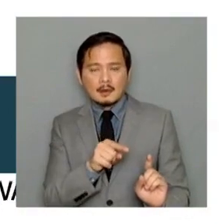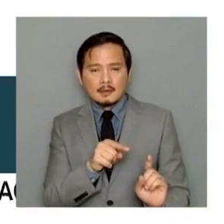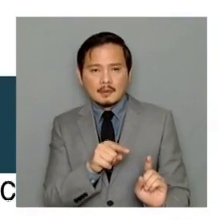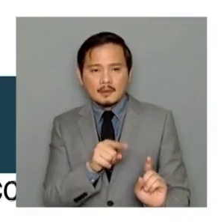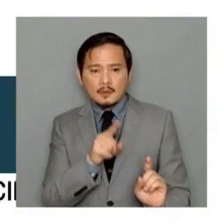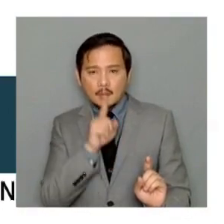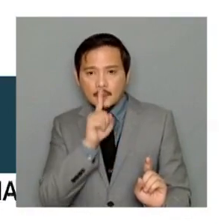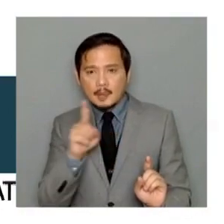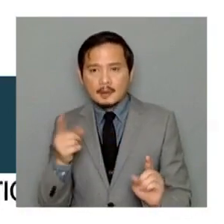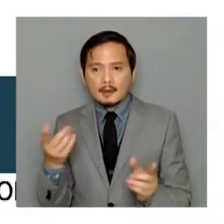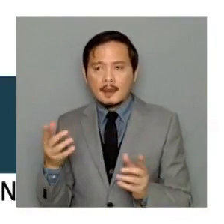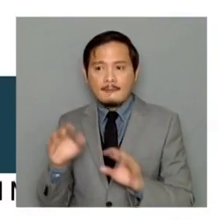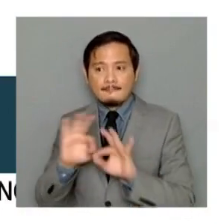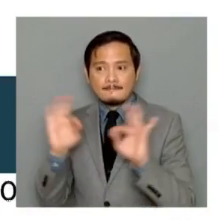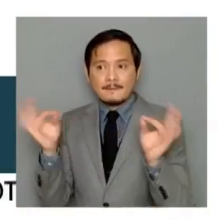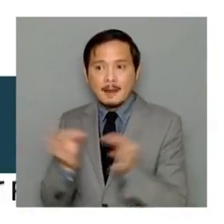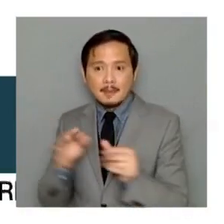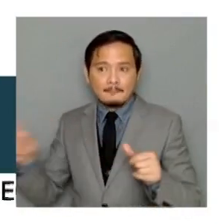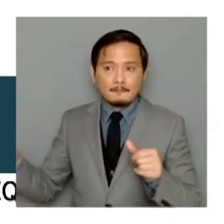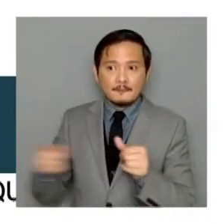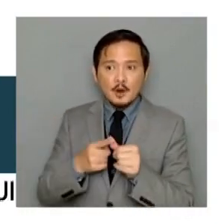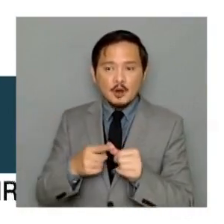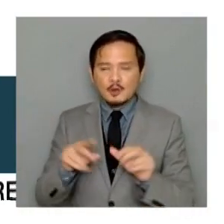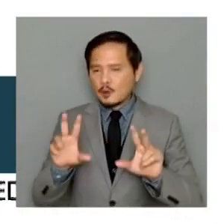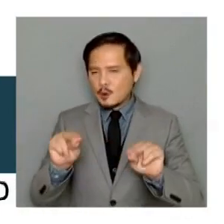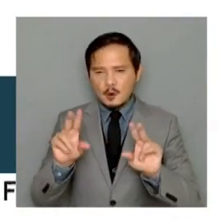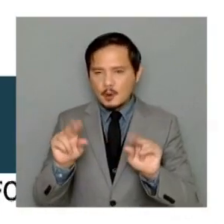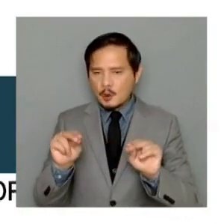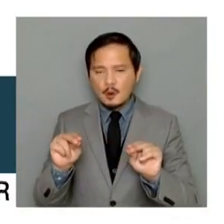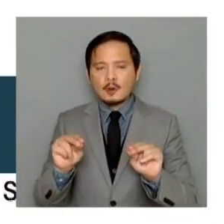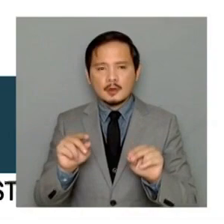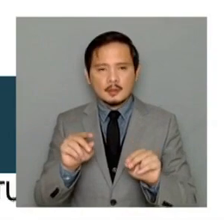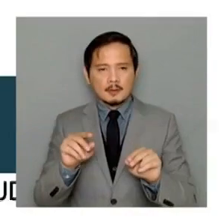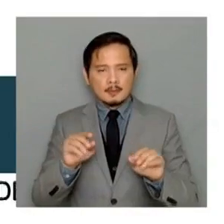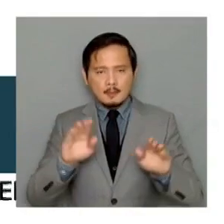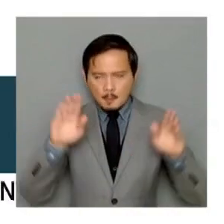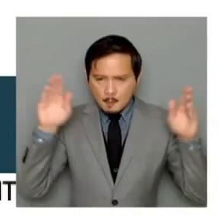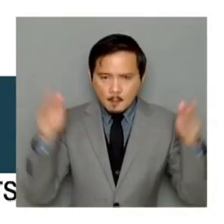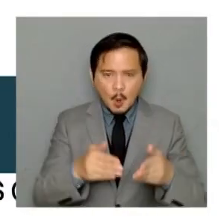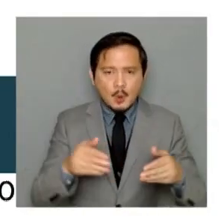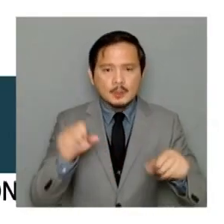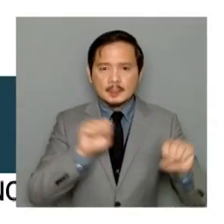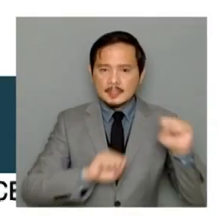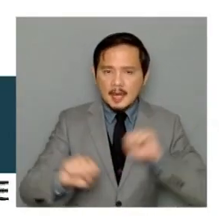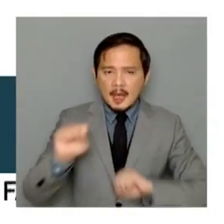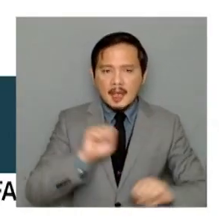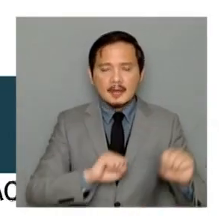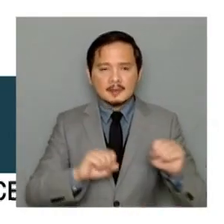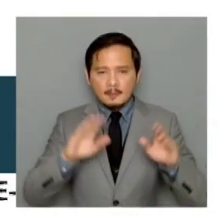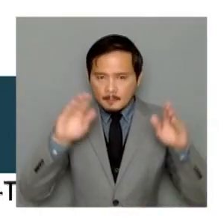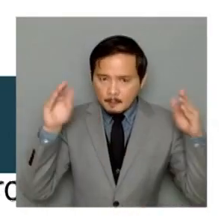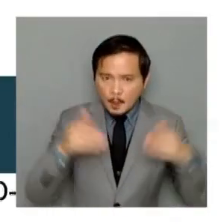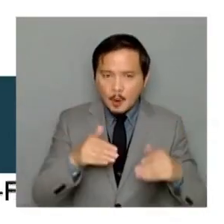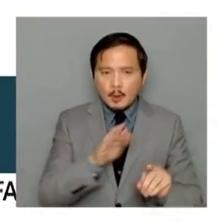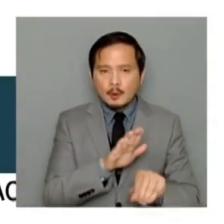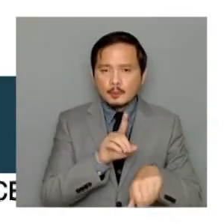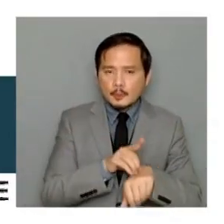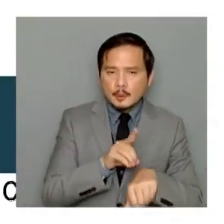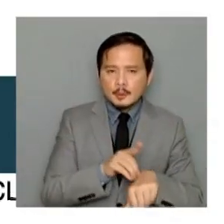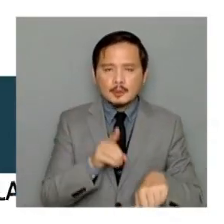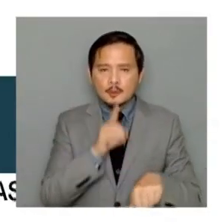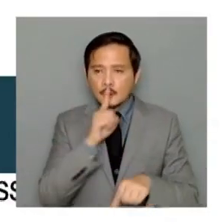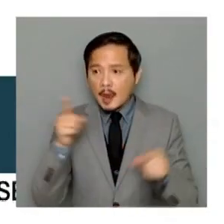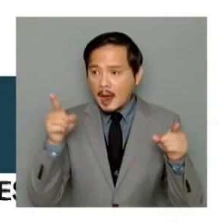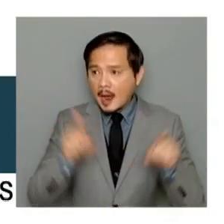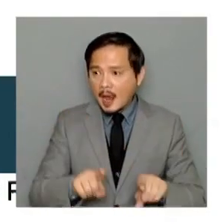first, if she is able to ensure that we stick to the science and we apply it to the realities on the ground, then we